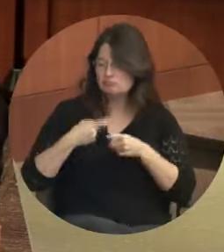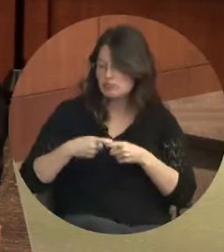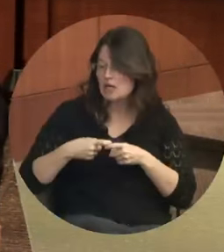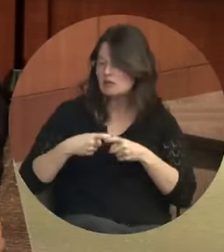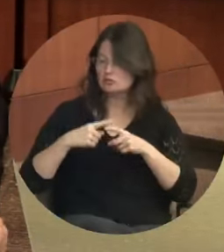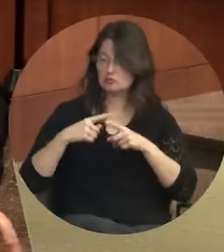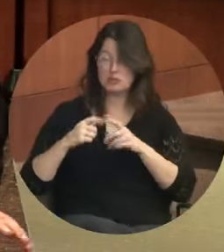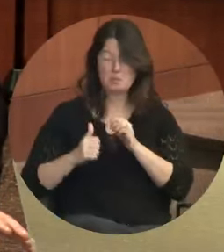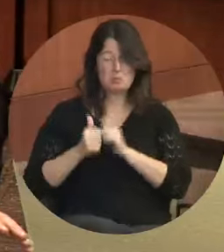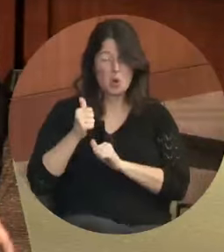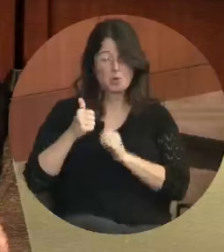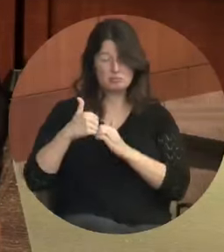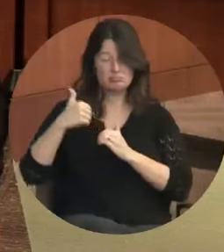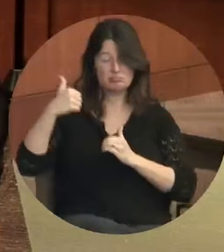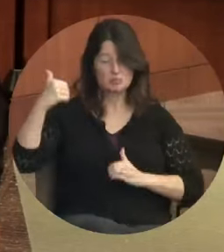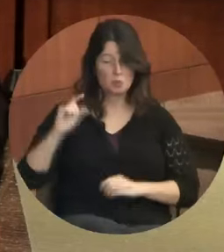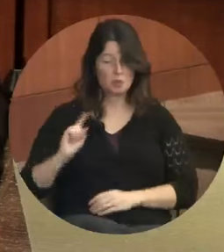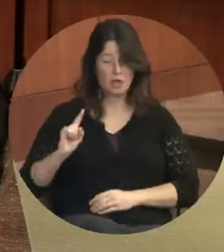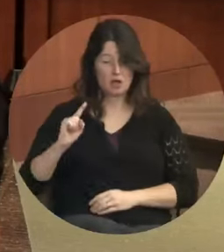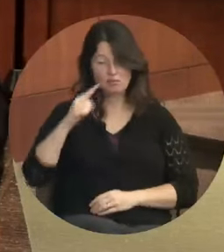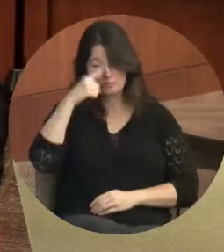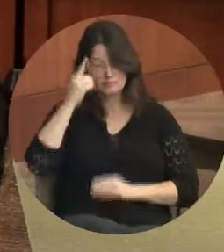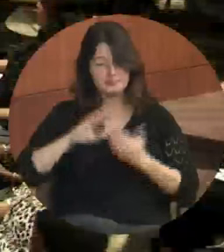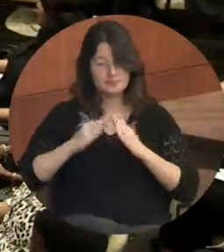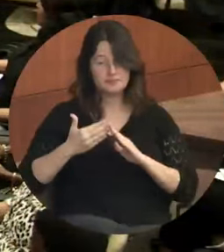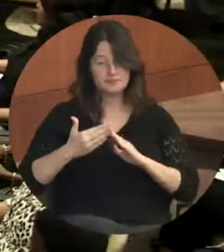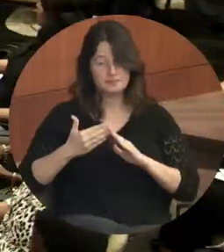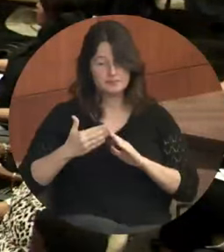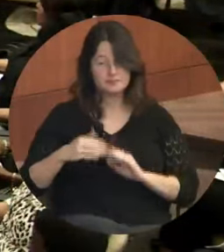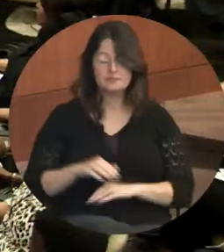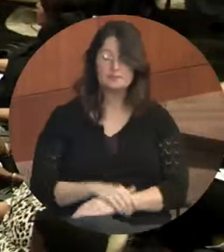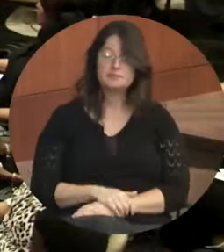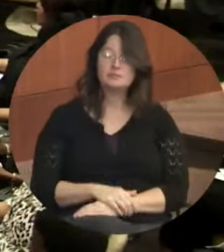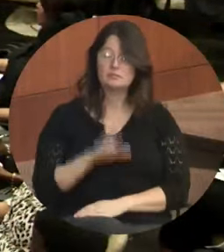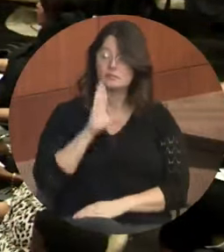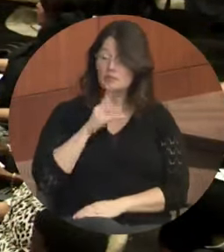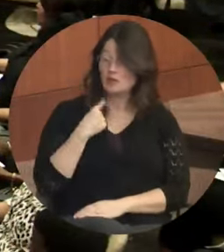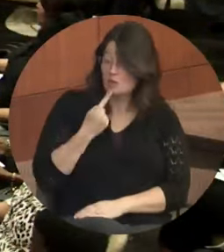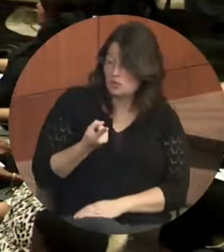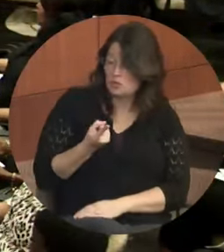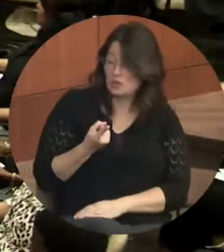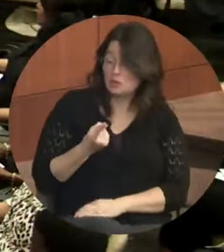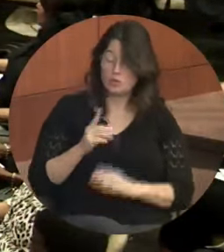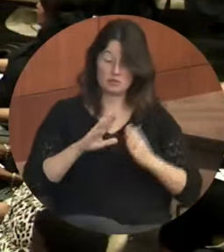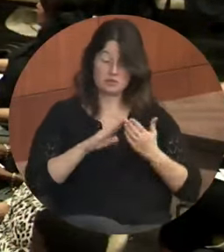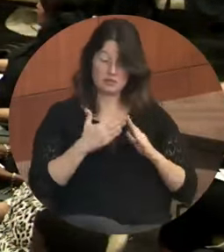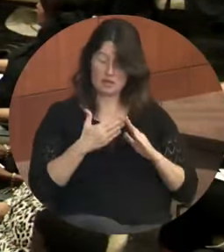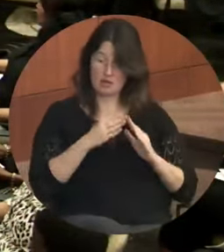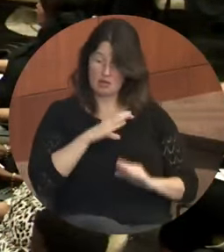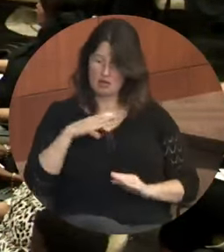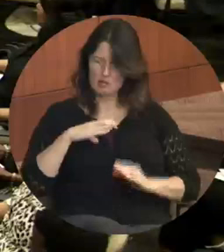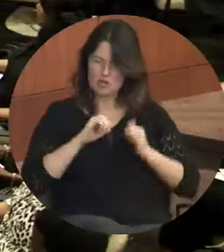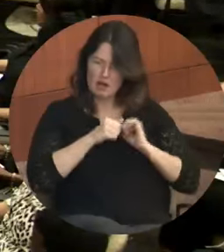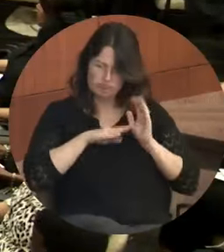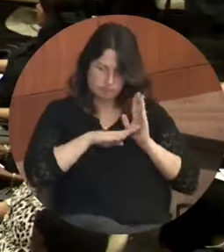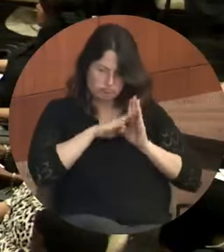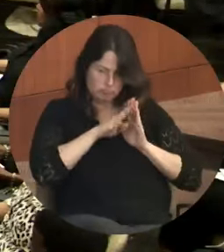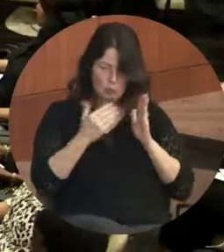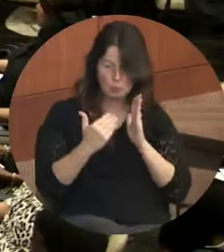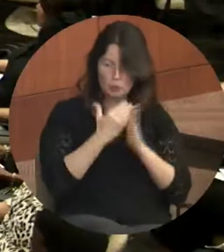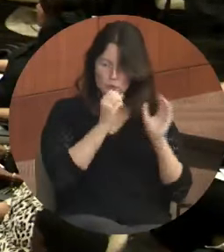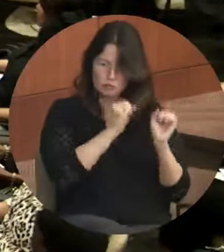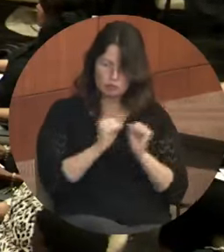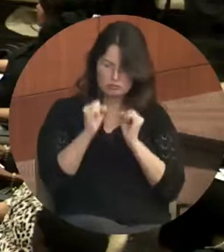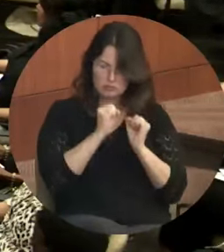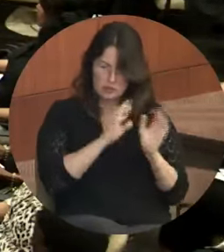I'm going to tell a story this morning about how the City Council developed the city's new strategic plan and why it's more